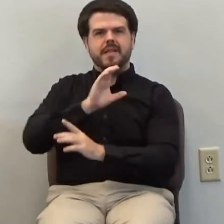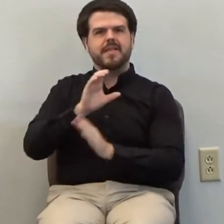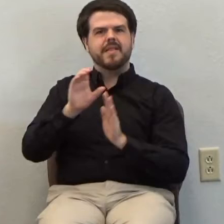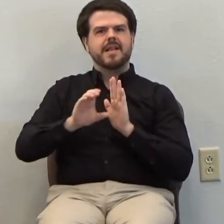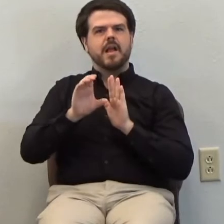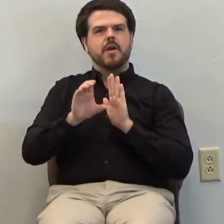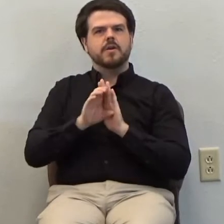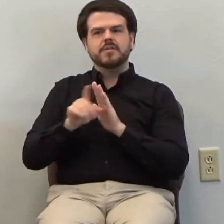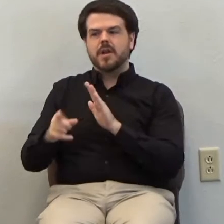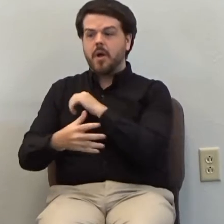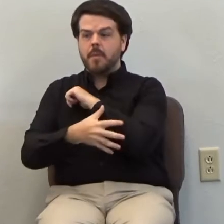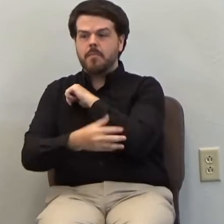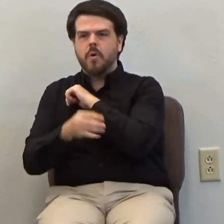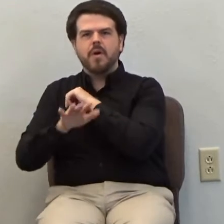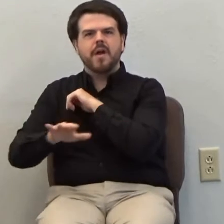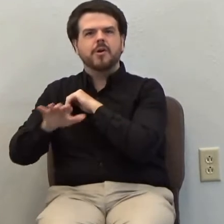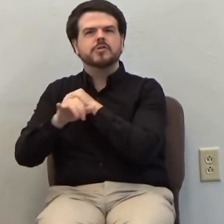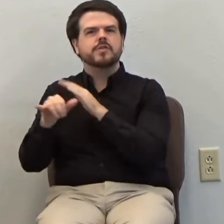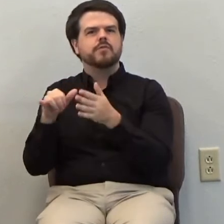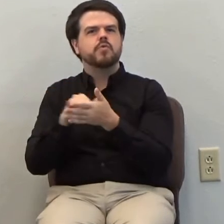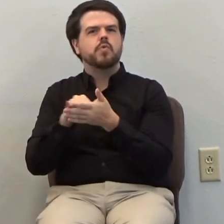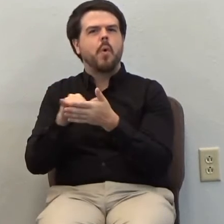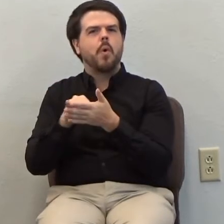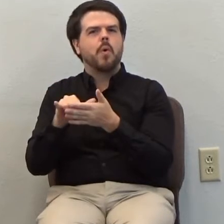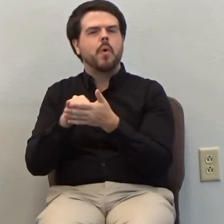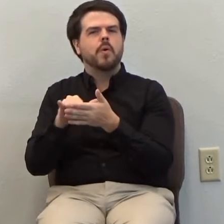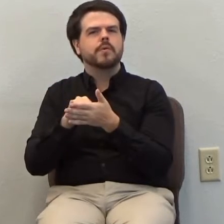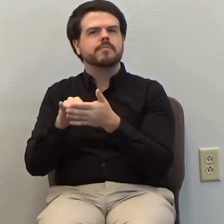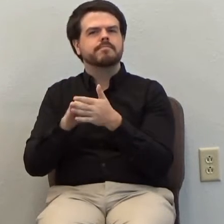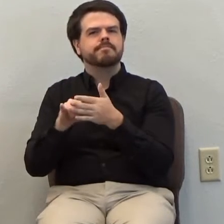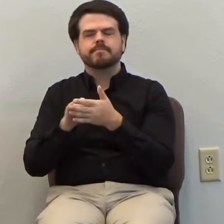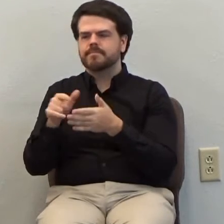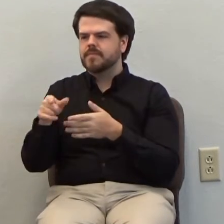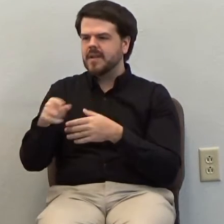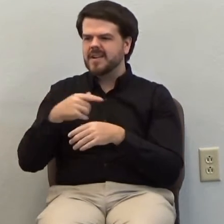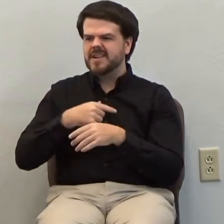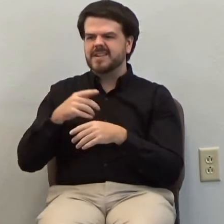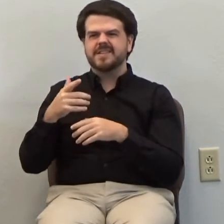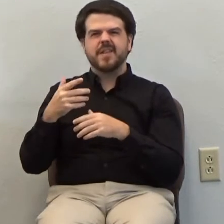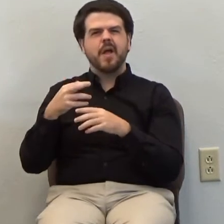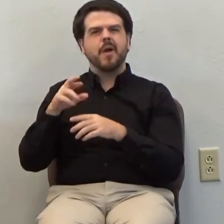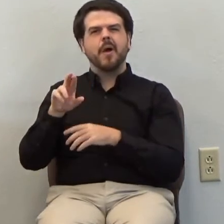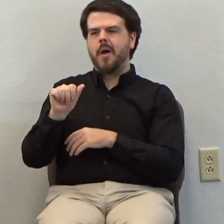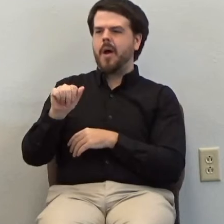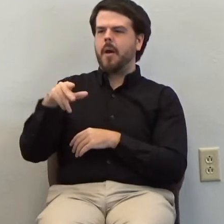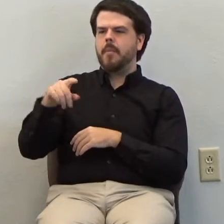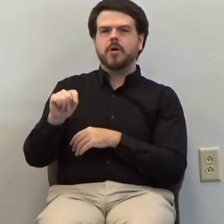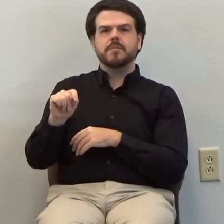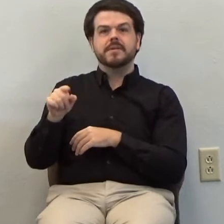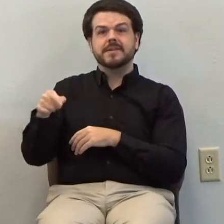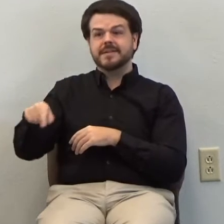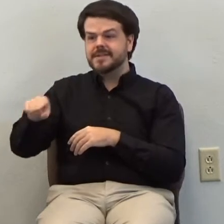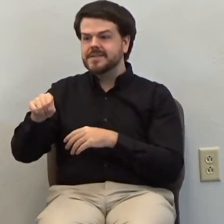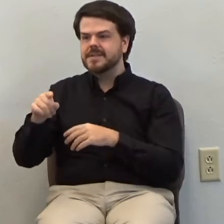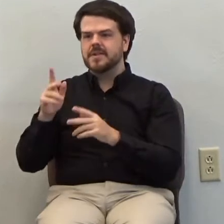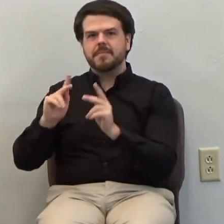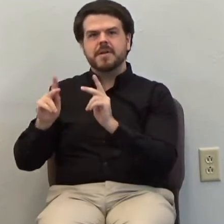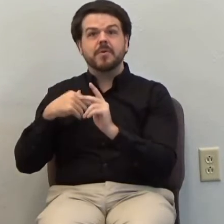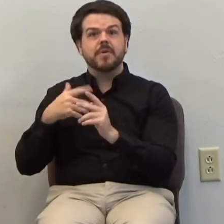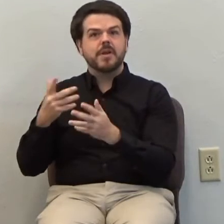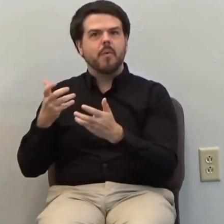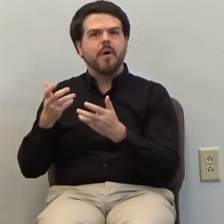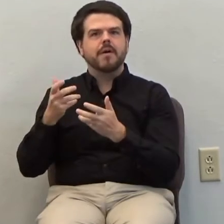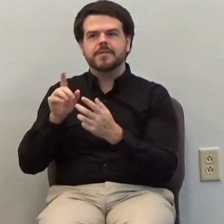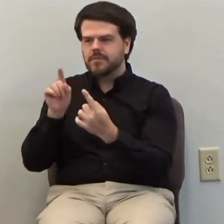poverty-stricken areas of New York in this kind of run-down apartment because that's where the sinners are that he wanted to reach, the